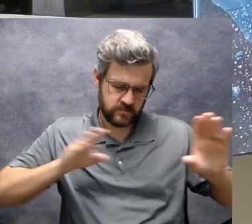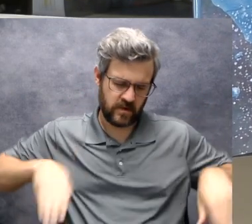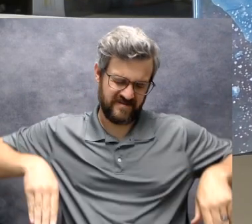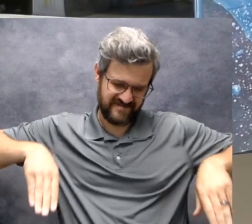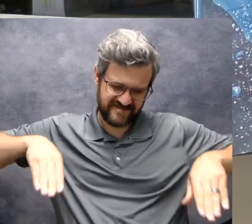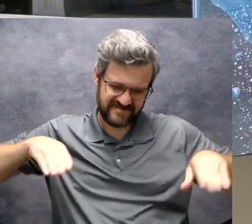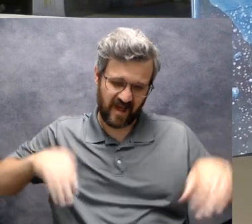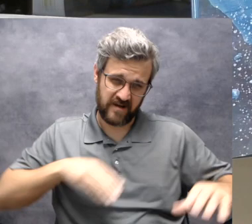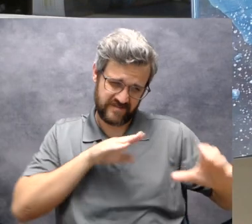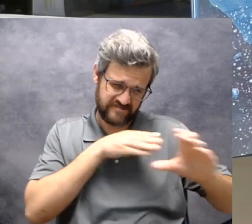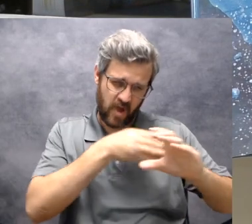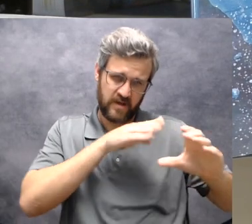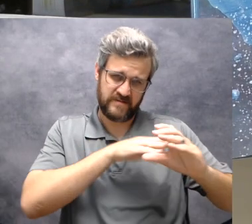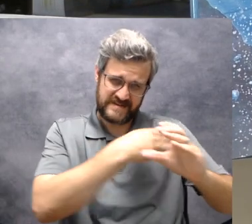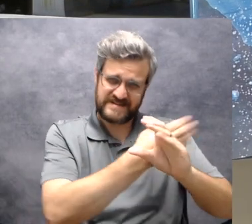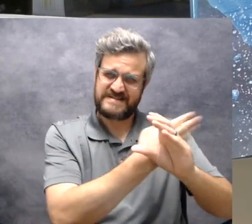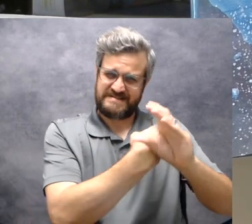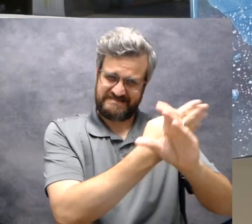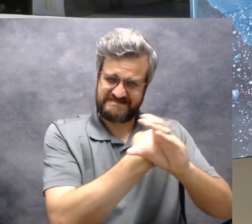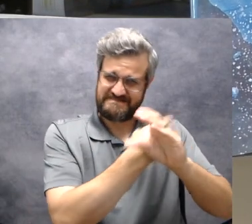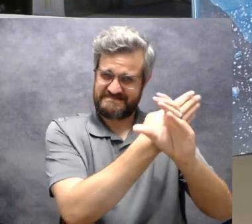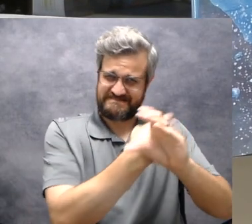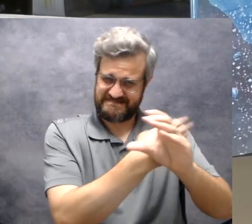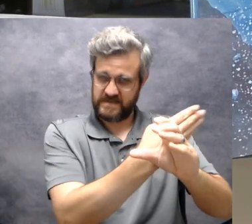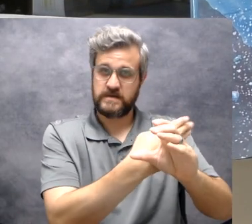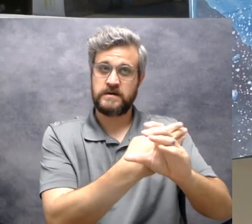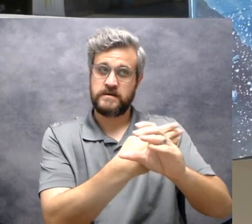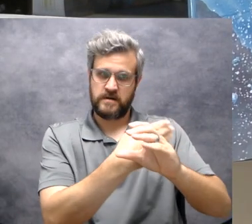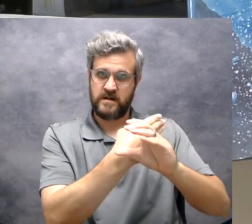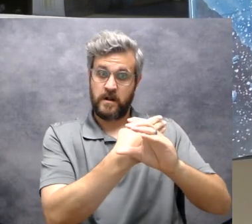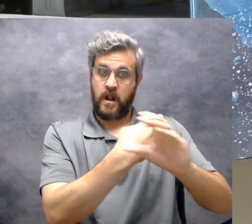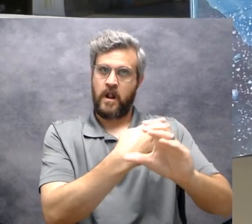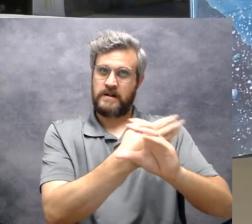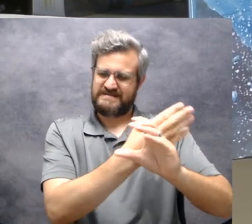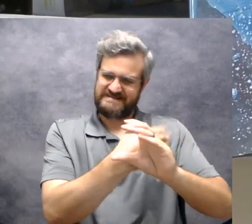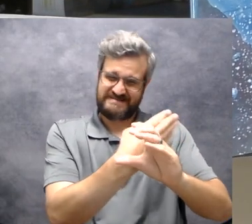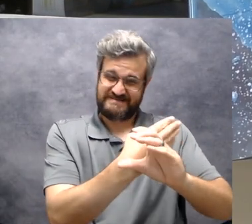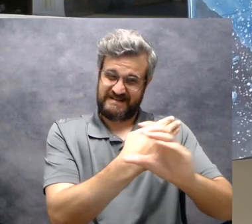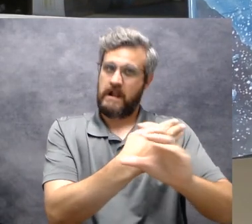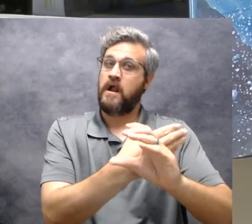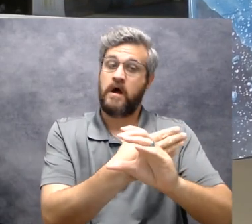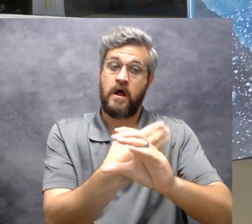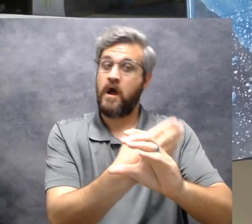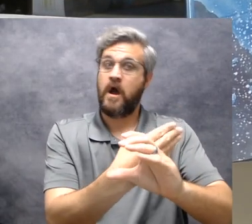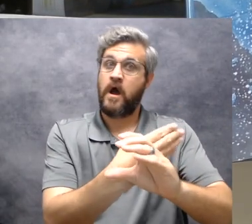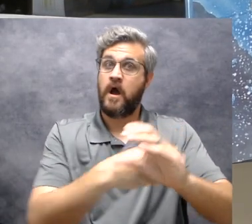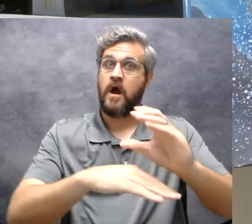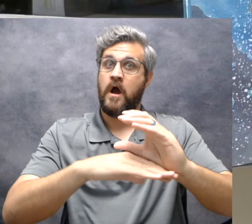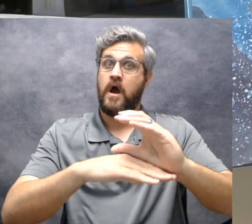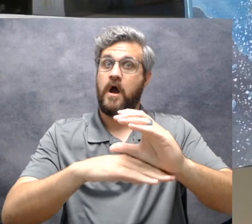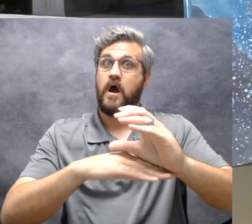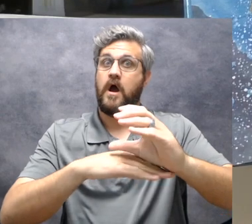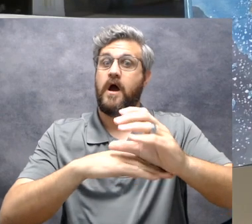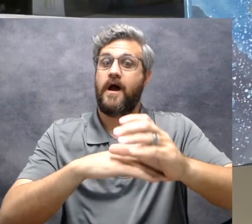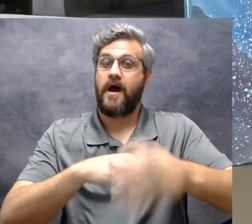fins. The rock moved a little and Big Al pushed harder. Then over the edge it went.